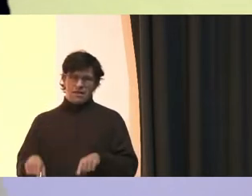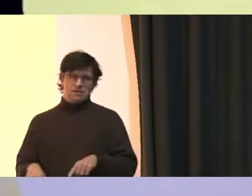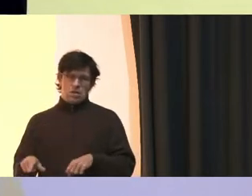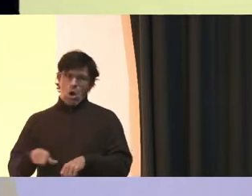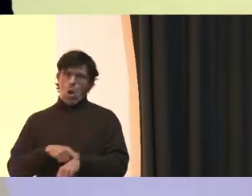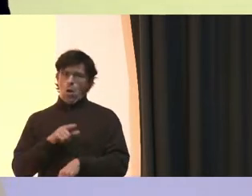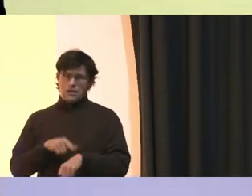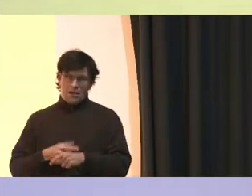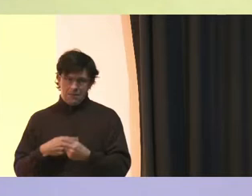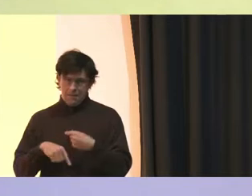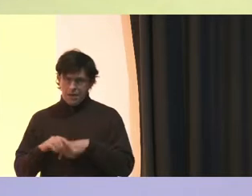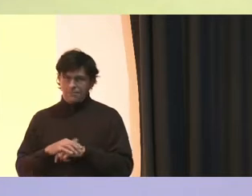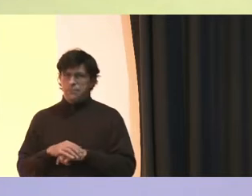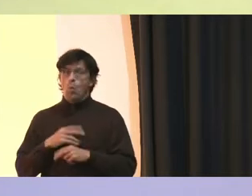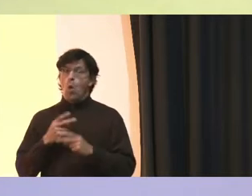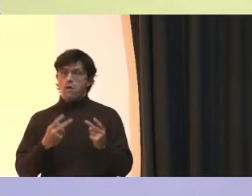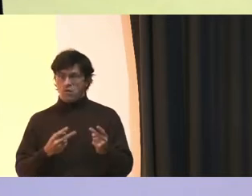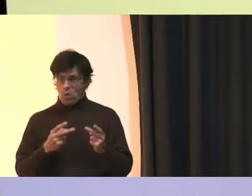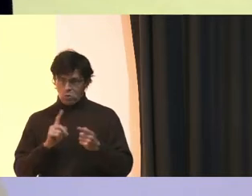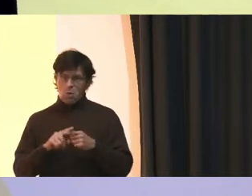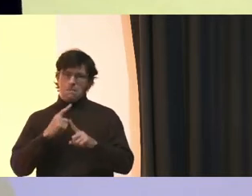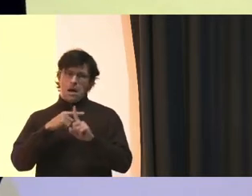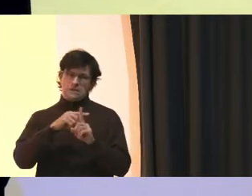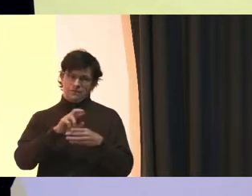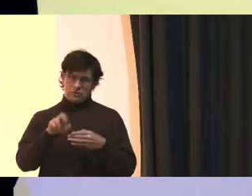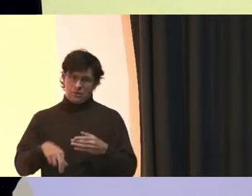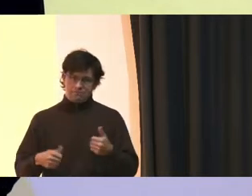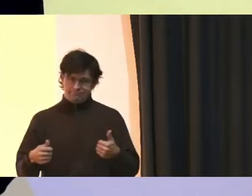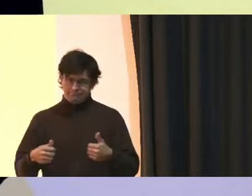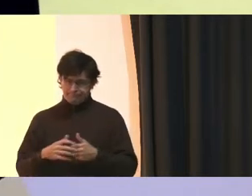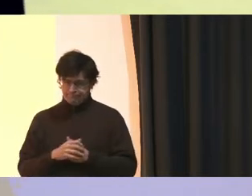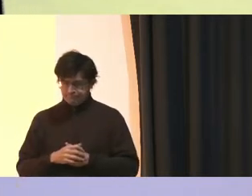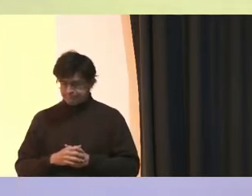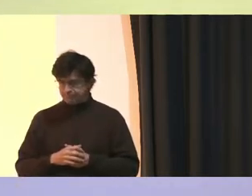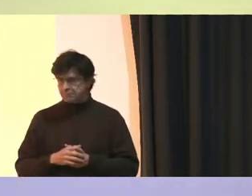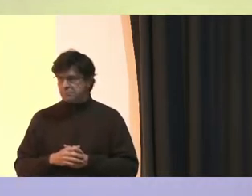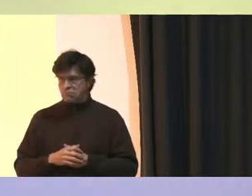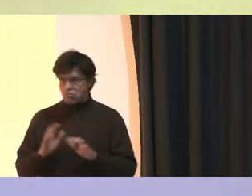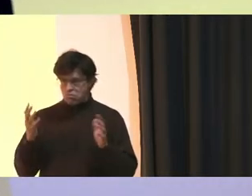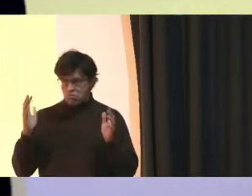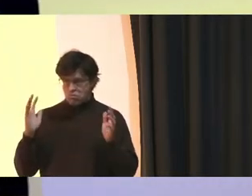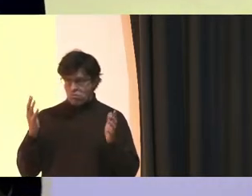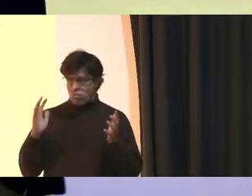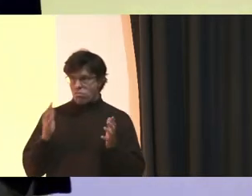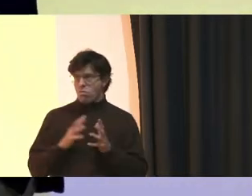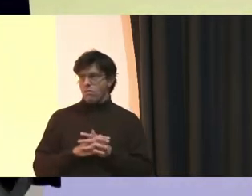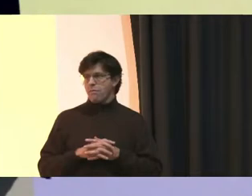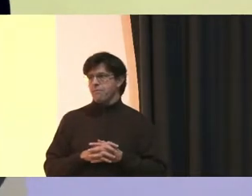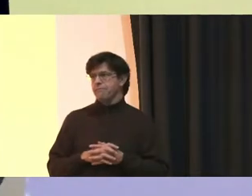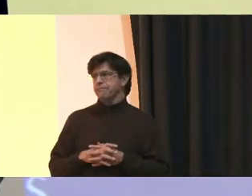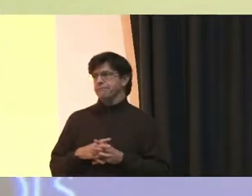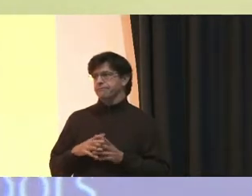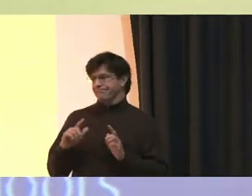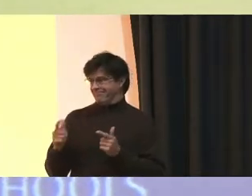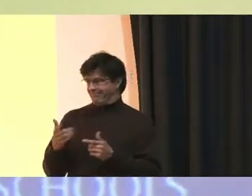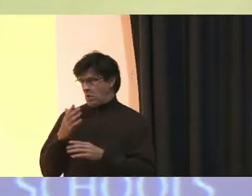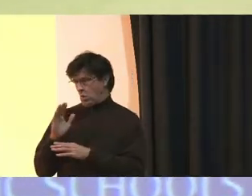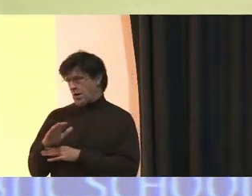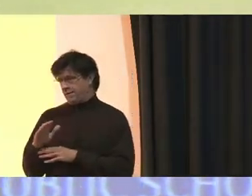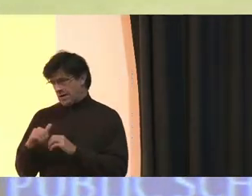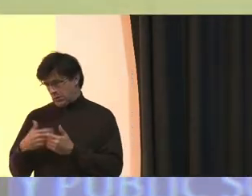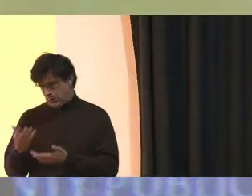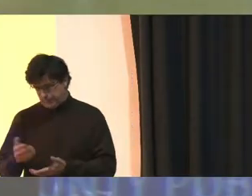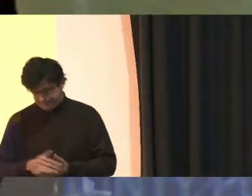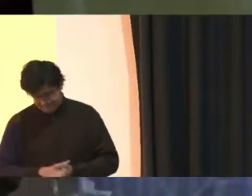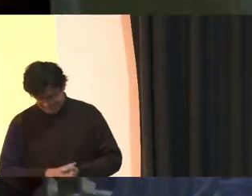time coming We're looking forward to a positive result Excellent Yes ma'am Good afternoon Good afternoon, how are you?